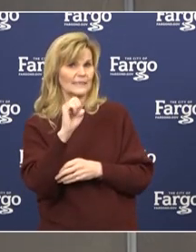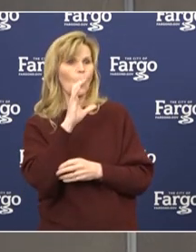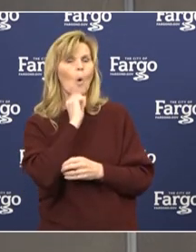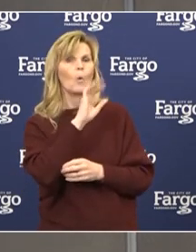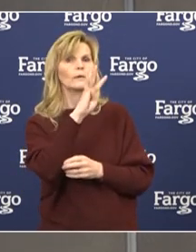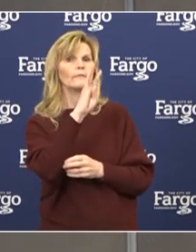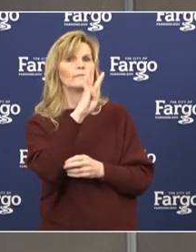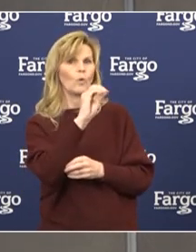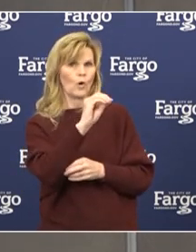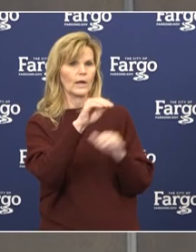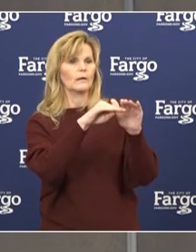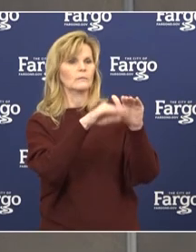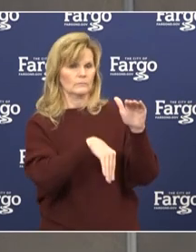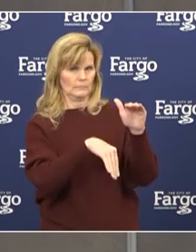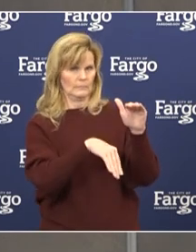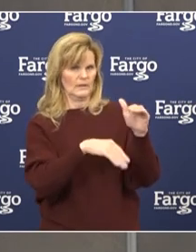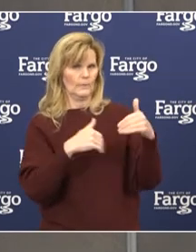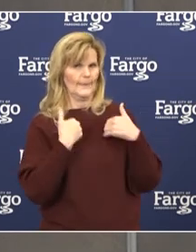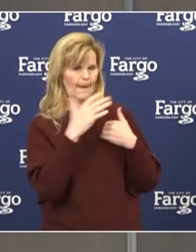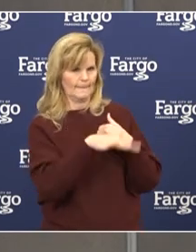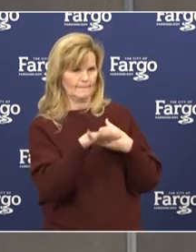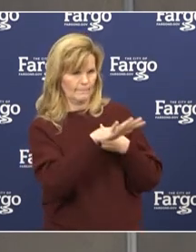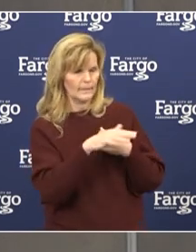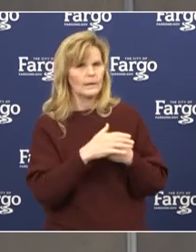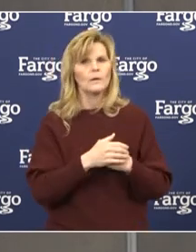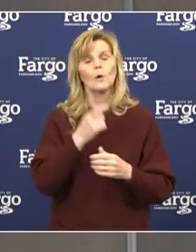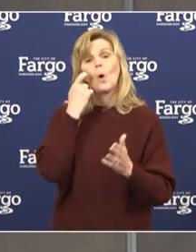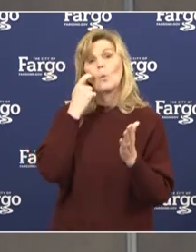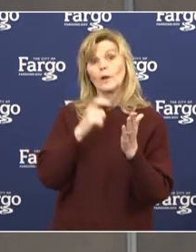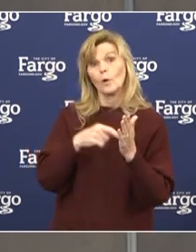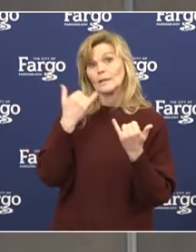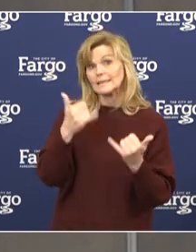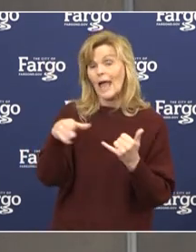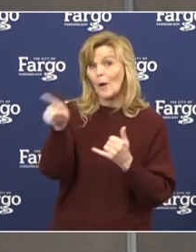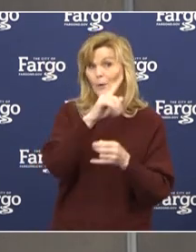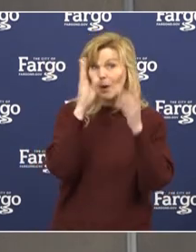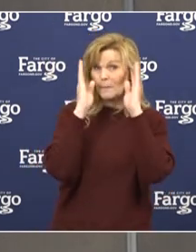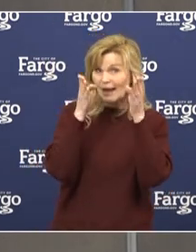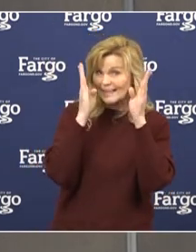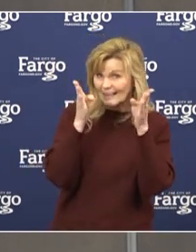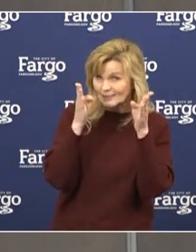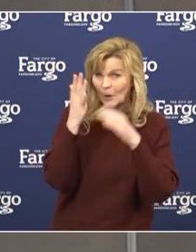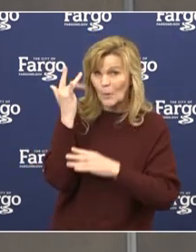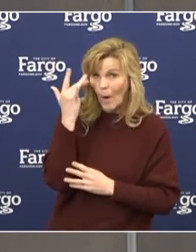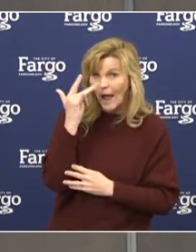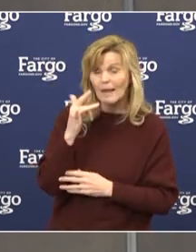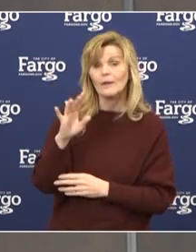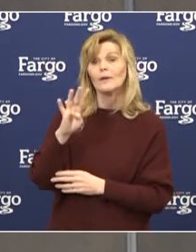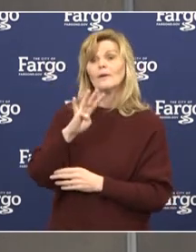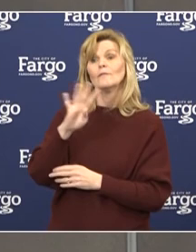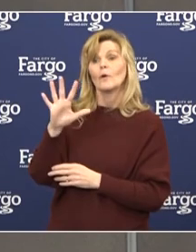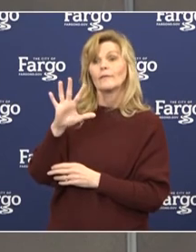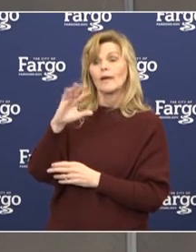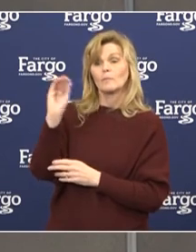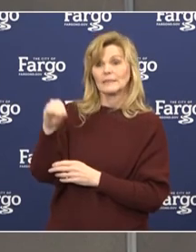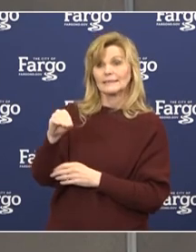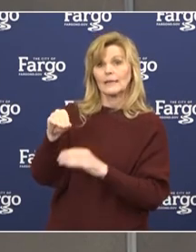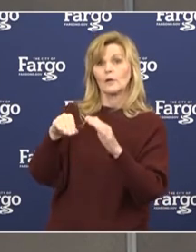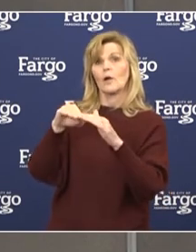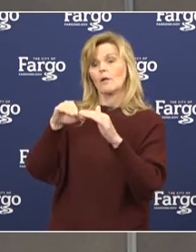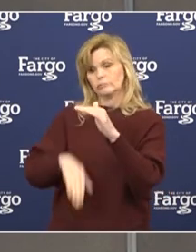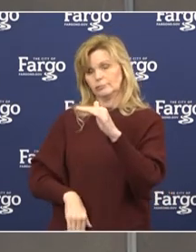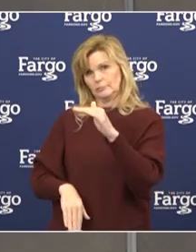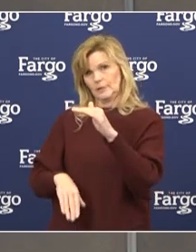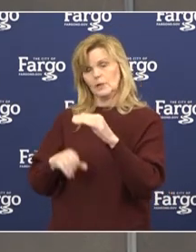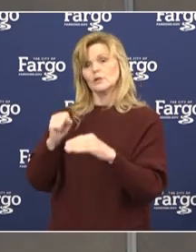40. I'm happy to say that people seem to be paying attention because now it's 45% of our people that are catching COVID virus are under 40.